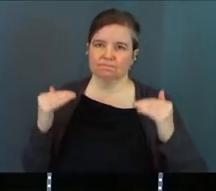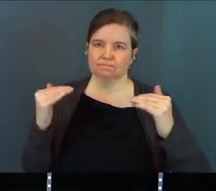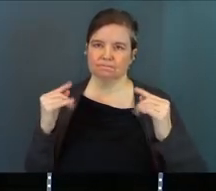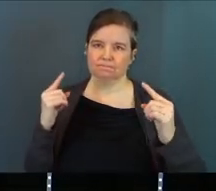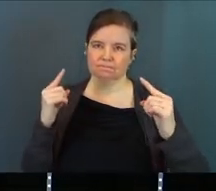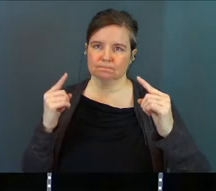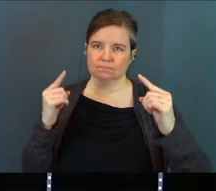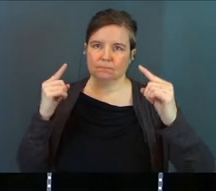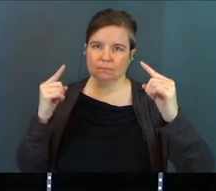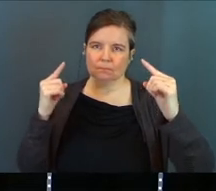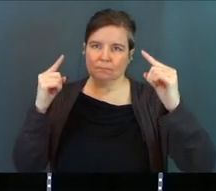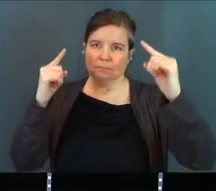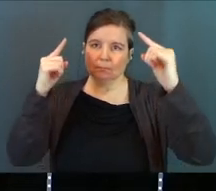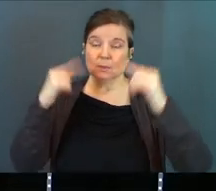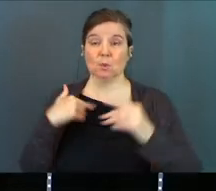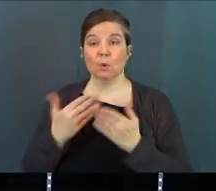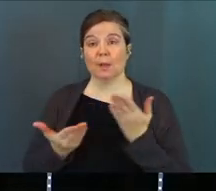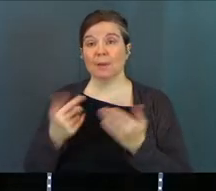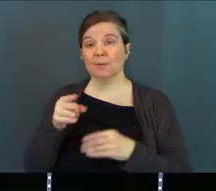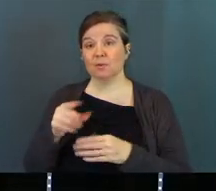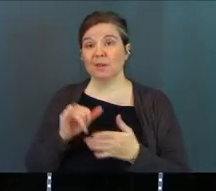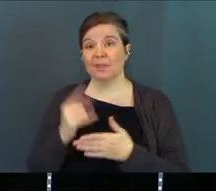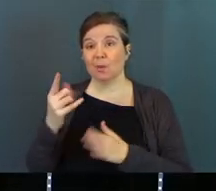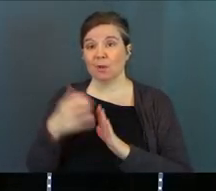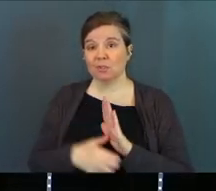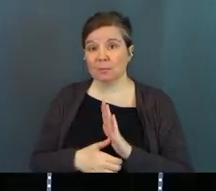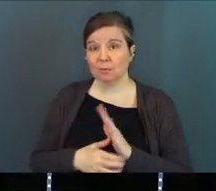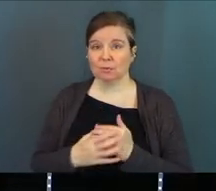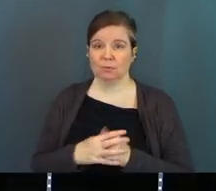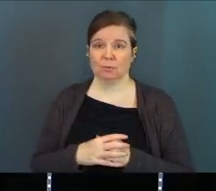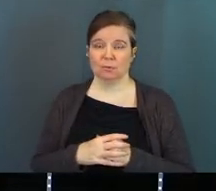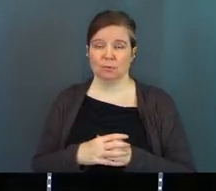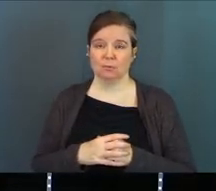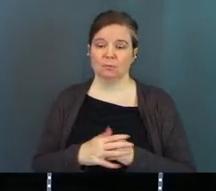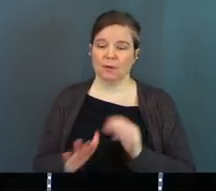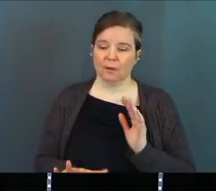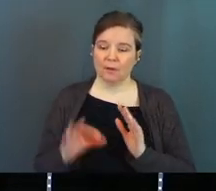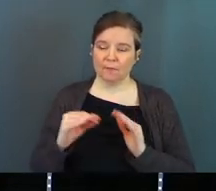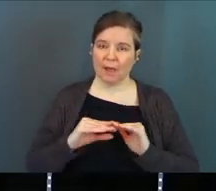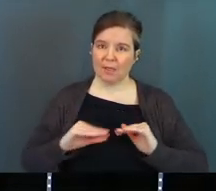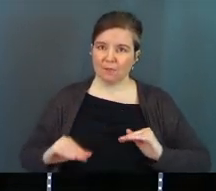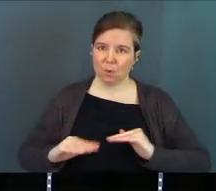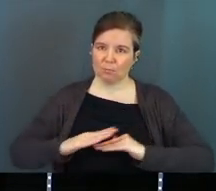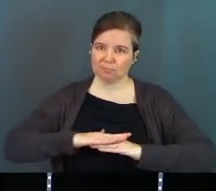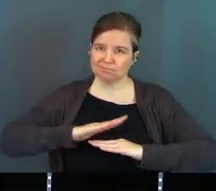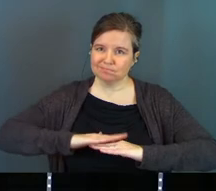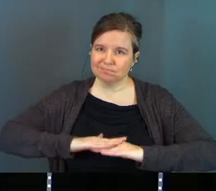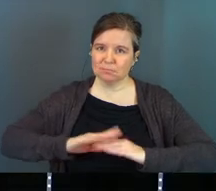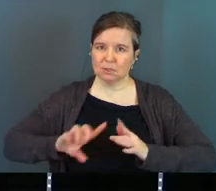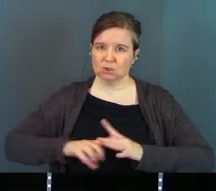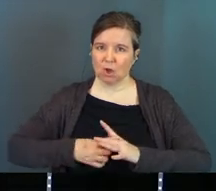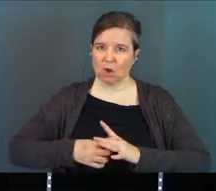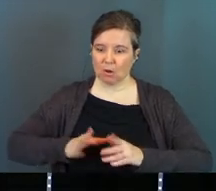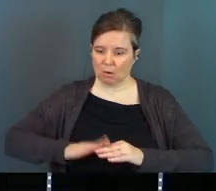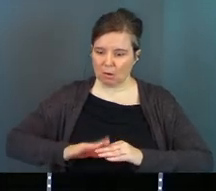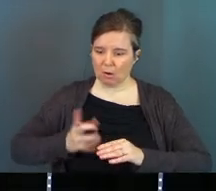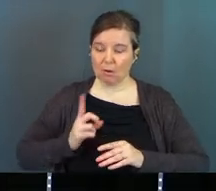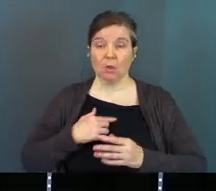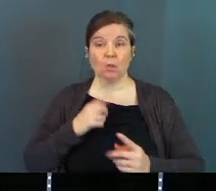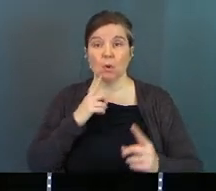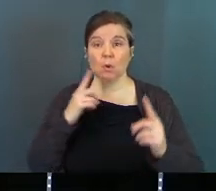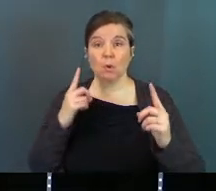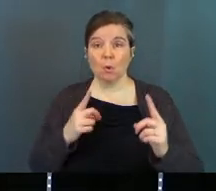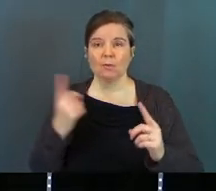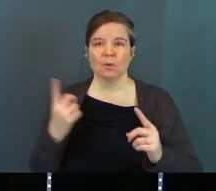God's Word, time in being fed. So again, maybe for you it's that one chapter. Find that floor for you. Where's that place you can start? The goal is